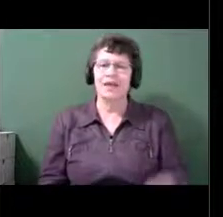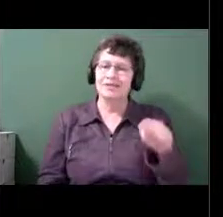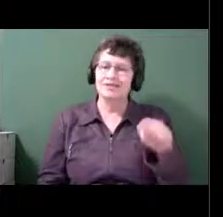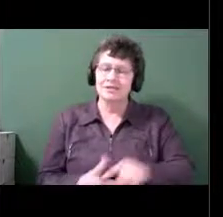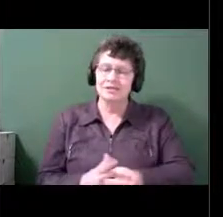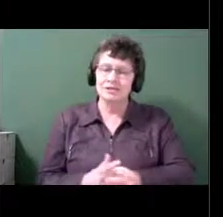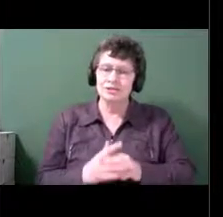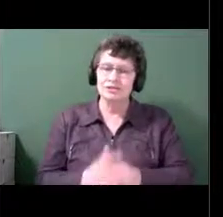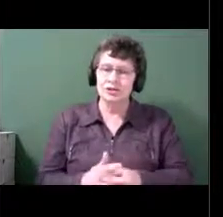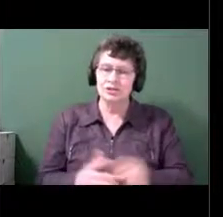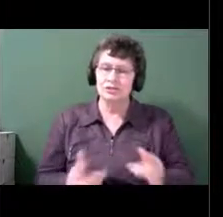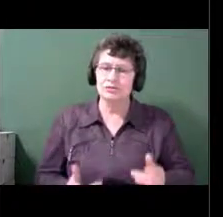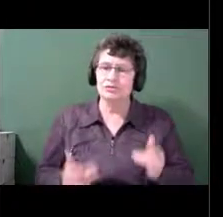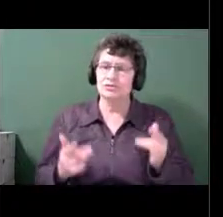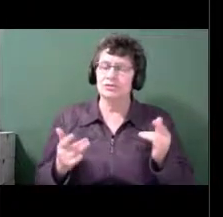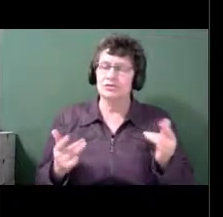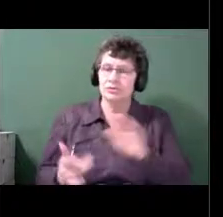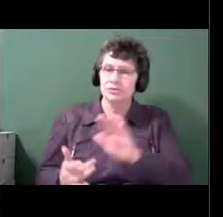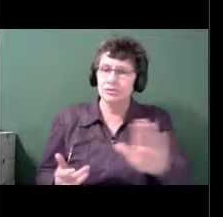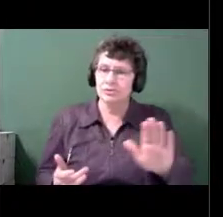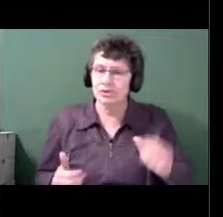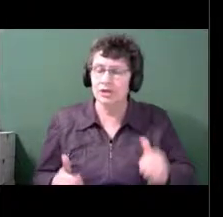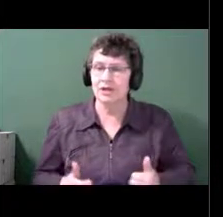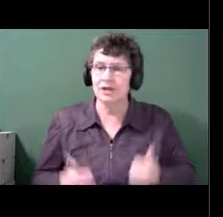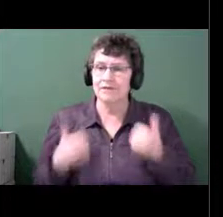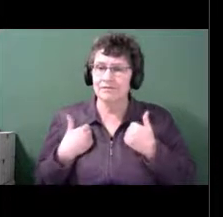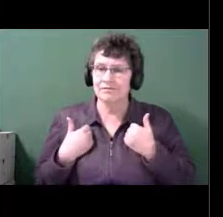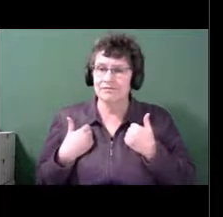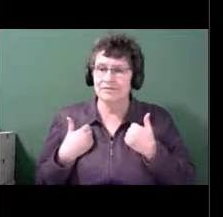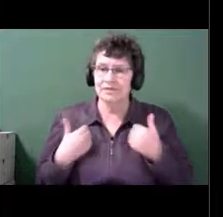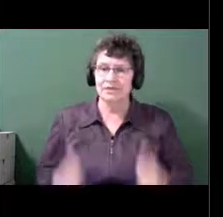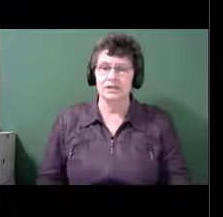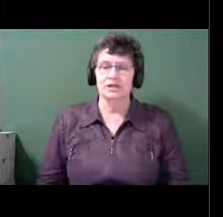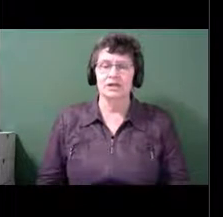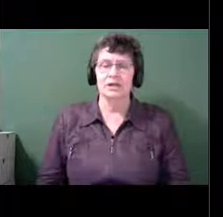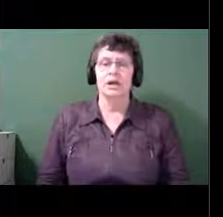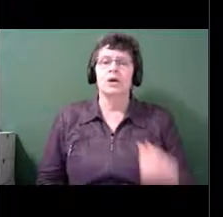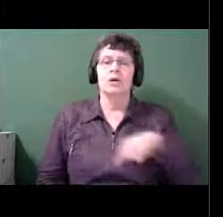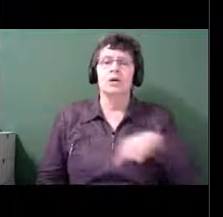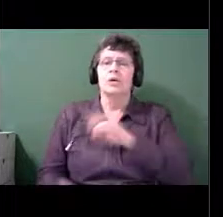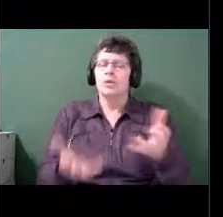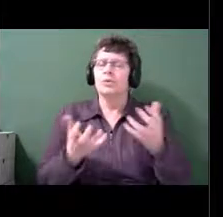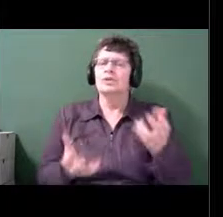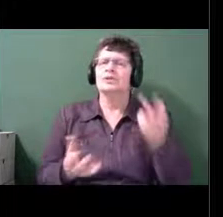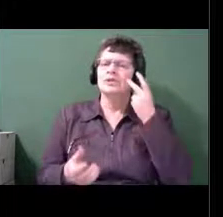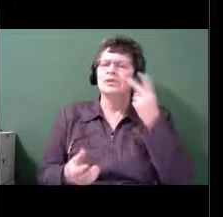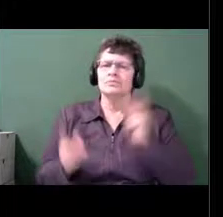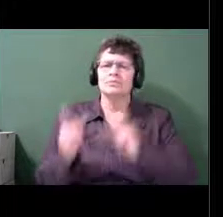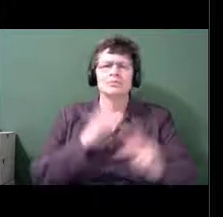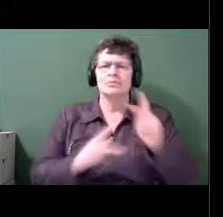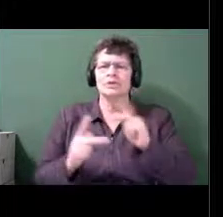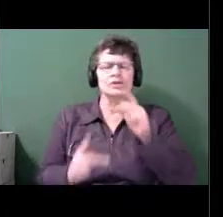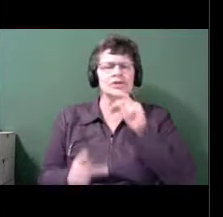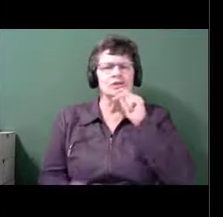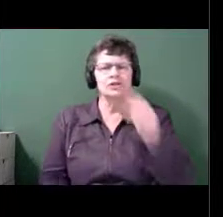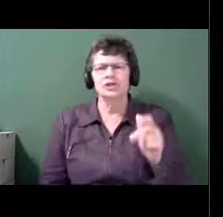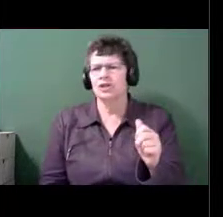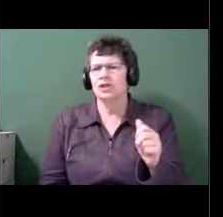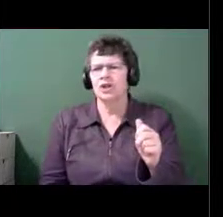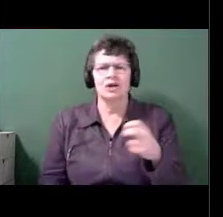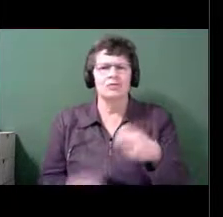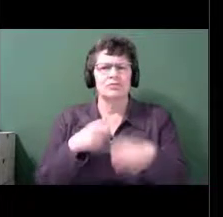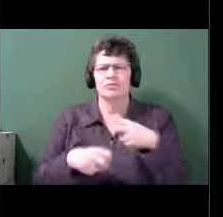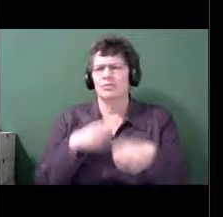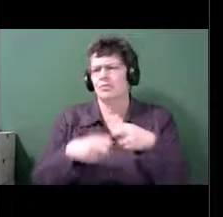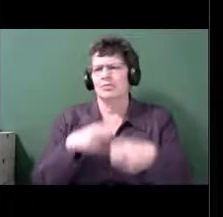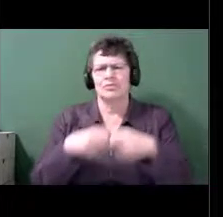to let people not fall into some of these other problems. So, so what kind of problems could